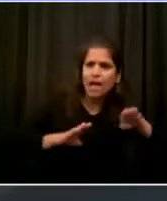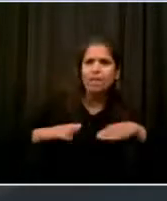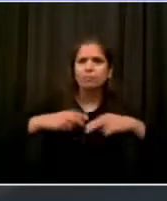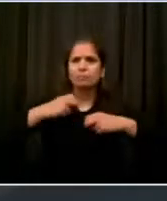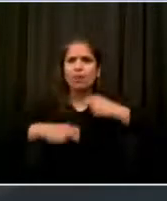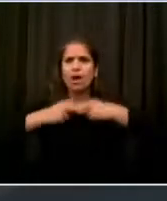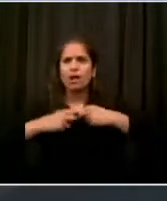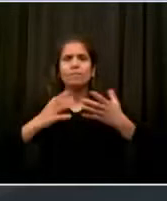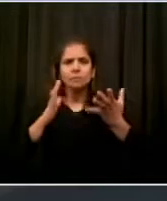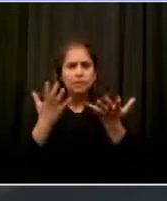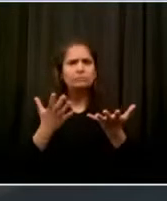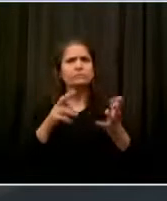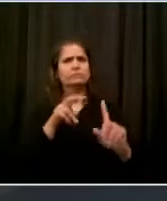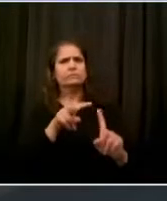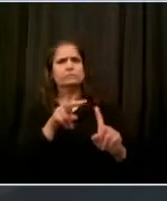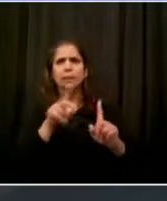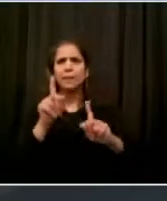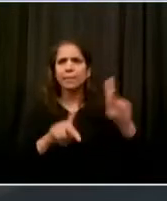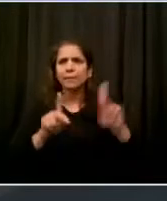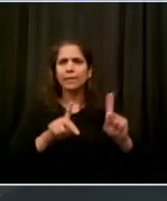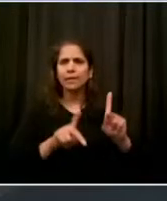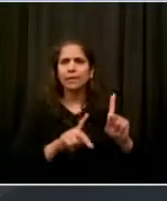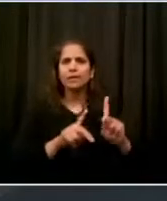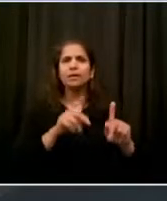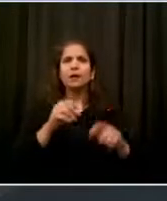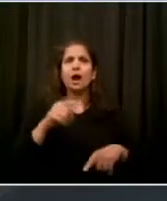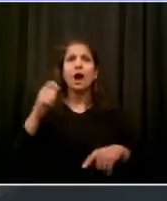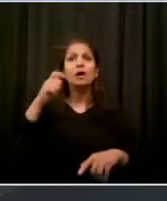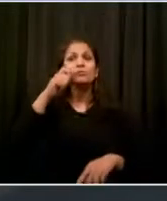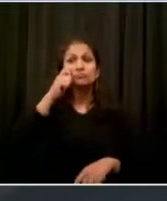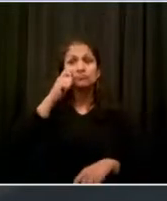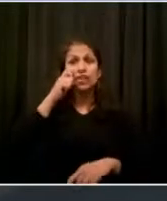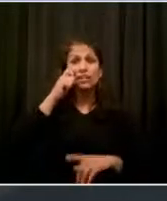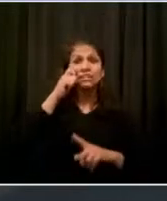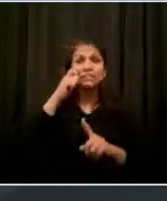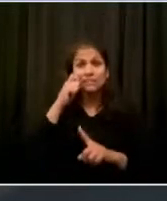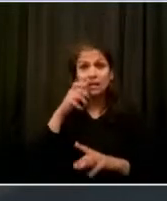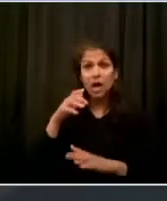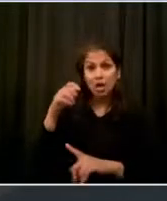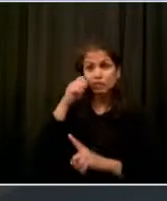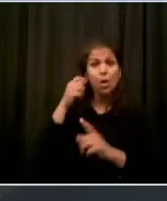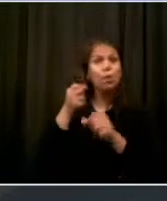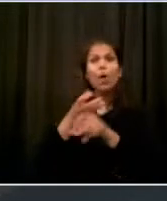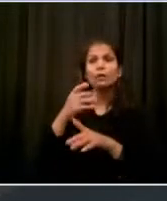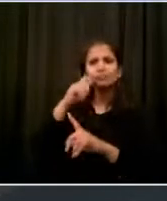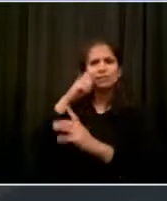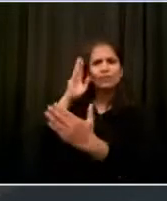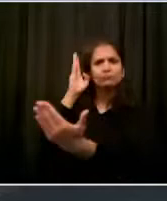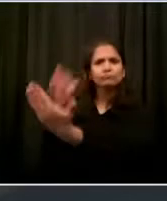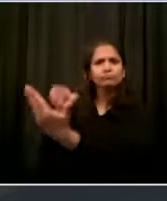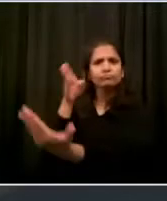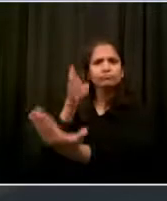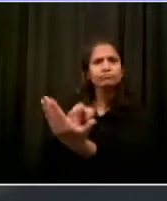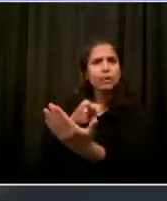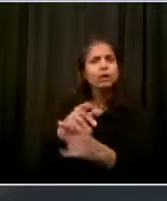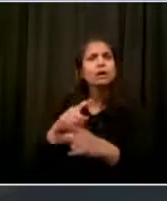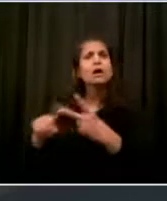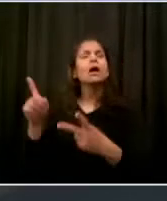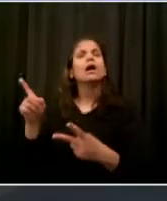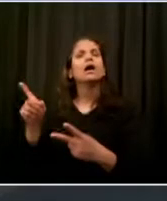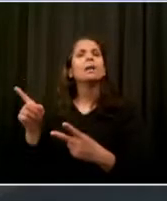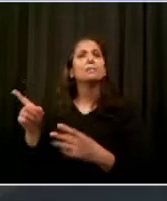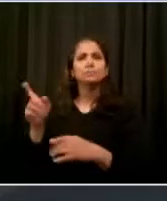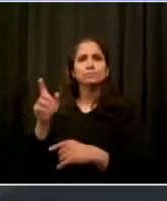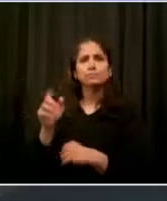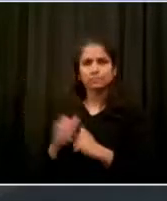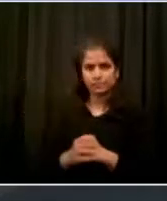sent out to the community's hardest hit by COVID-19. 28% of the residents, of